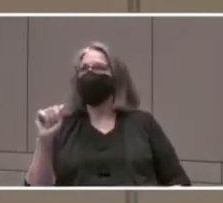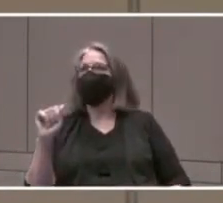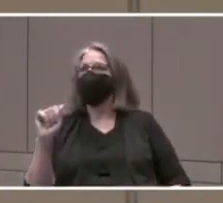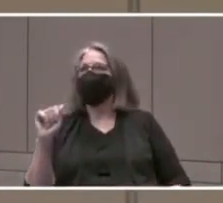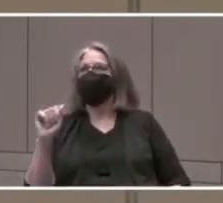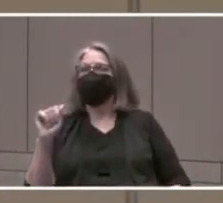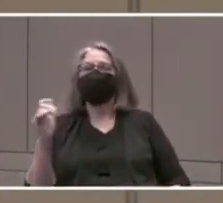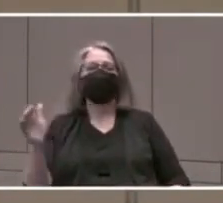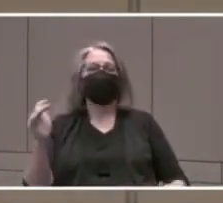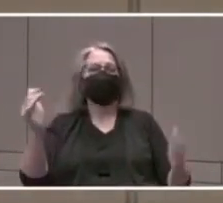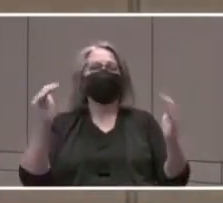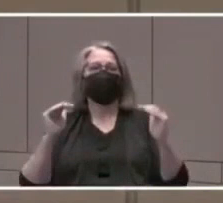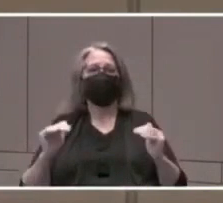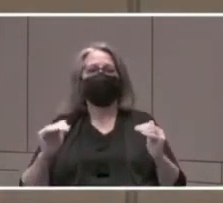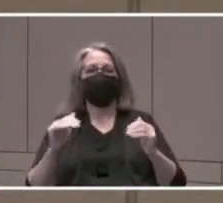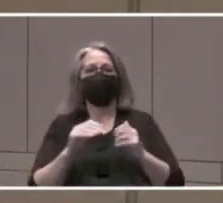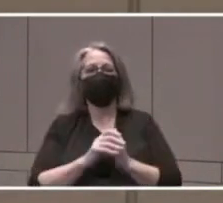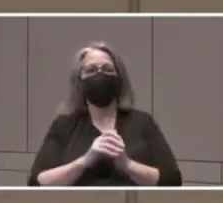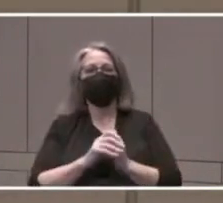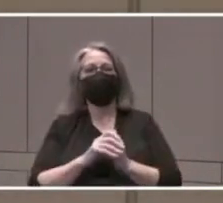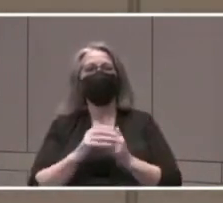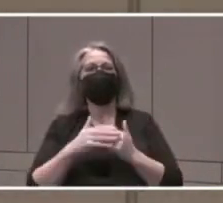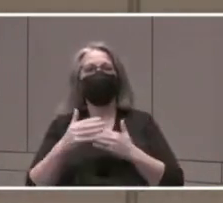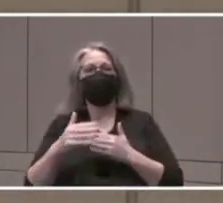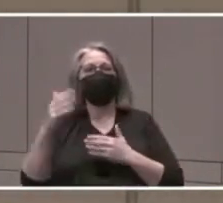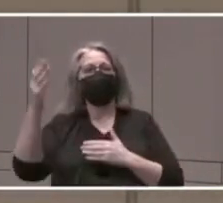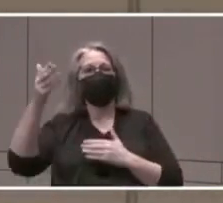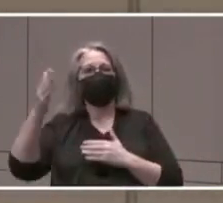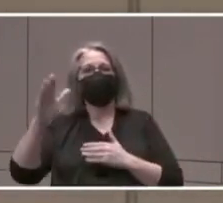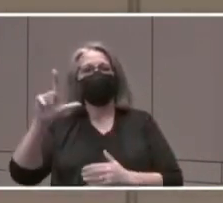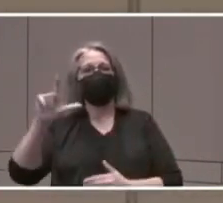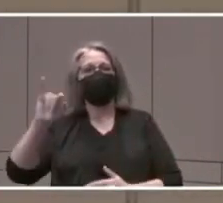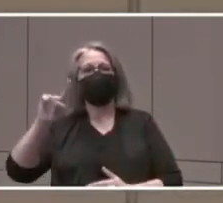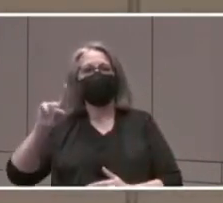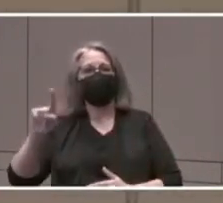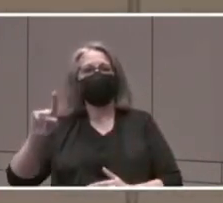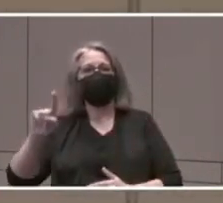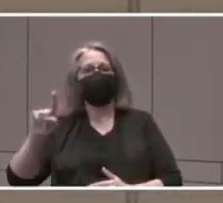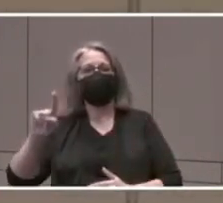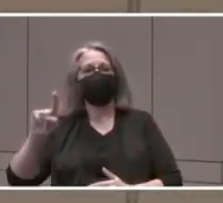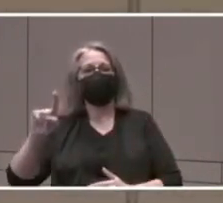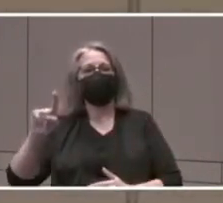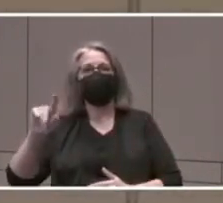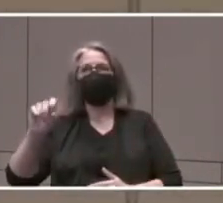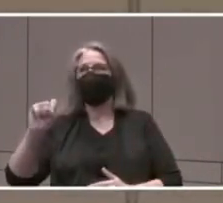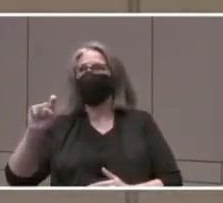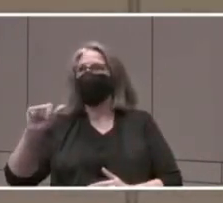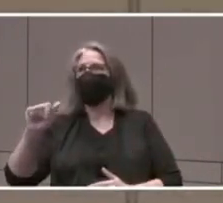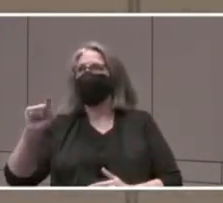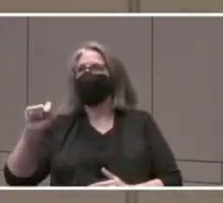All right. We'll move on. The next speaker is Liz Stankovich.